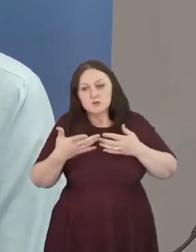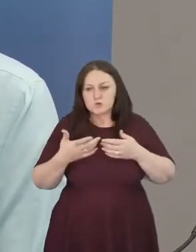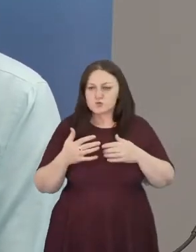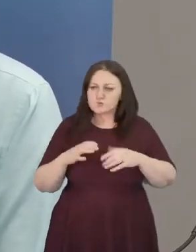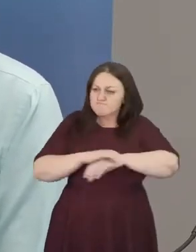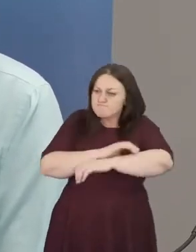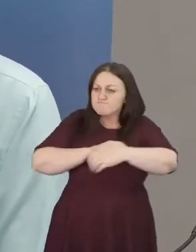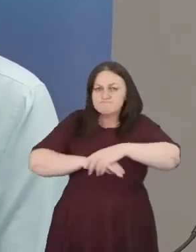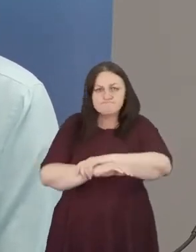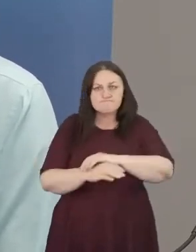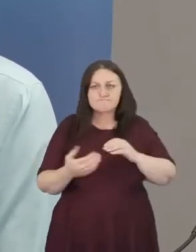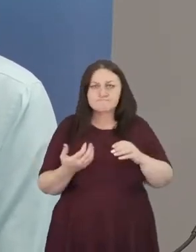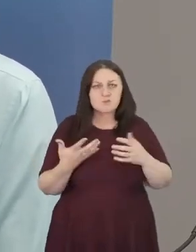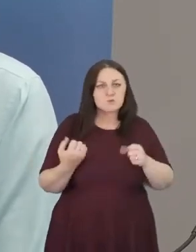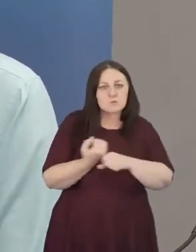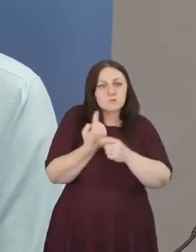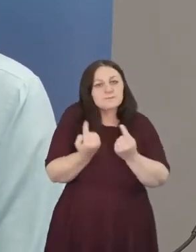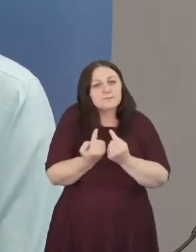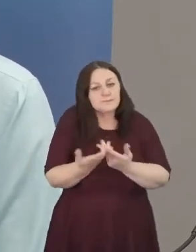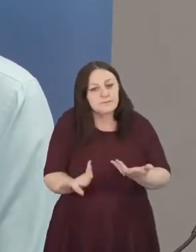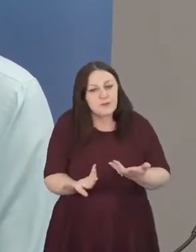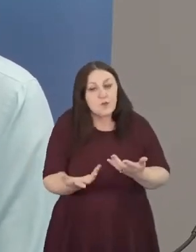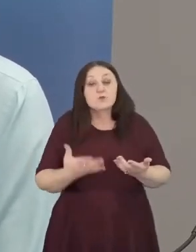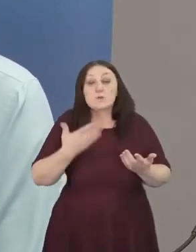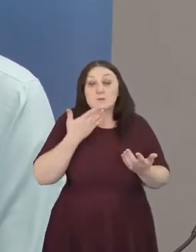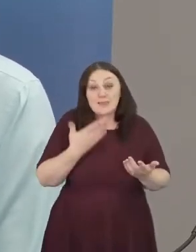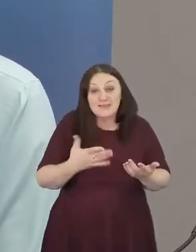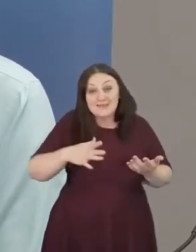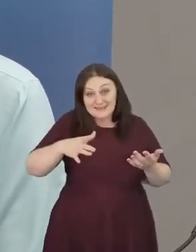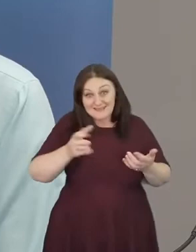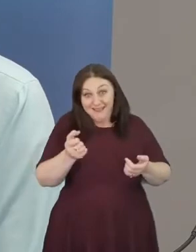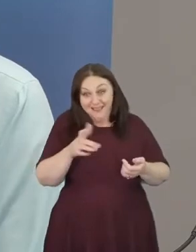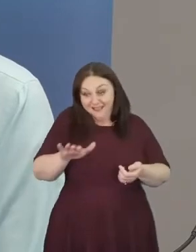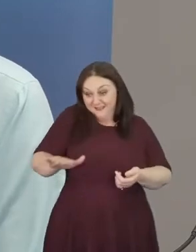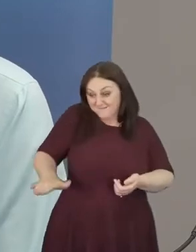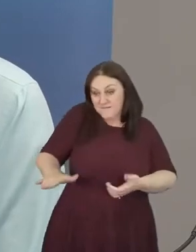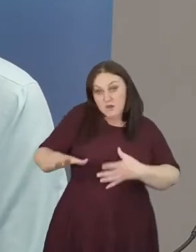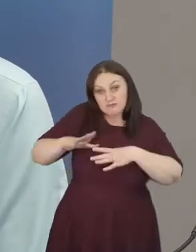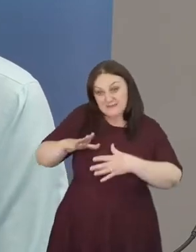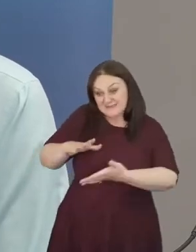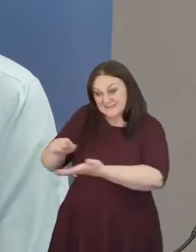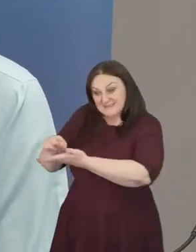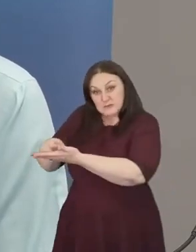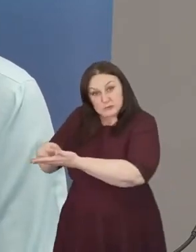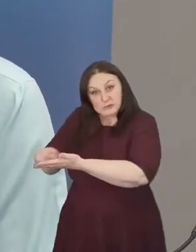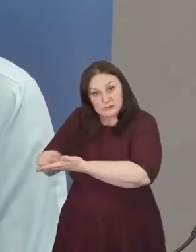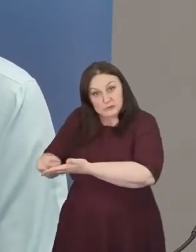So please be ready with somewhere to write down your action,